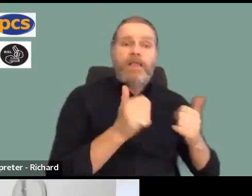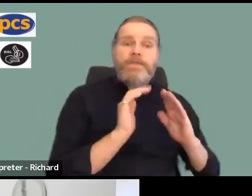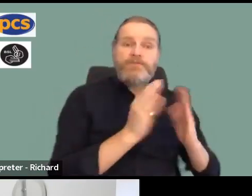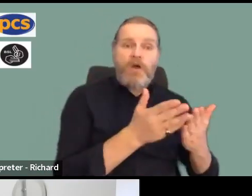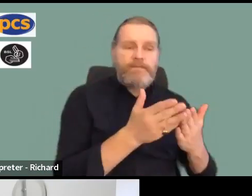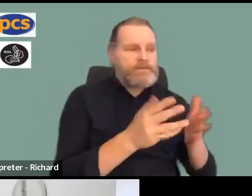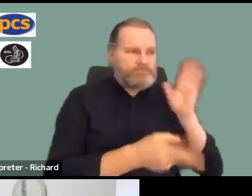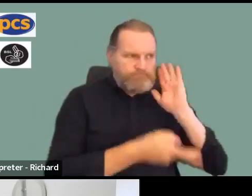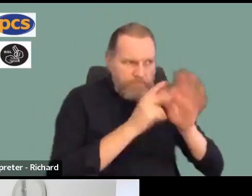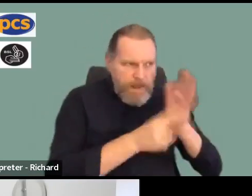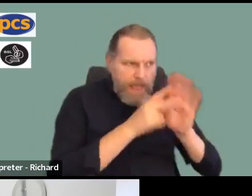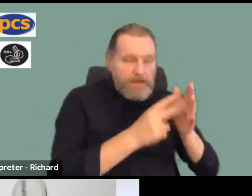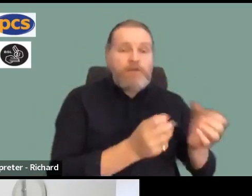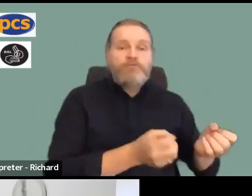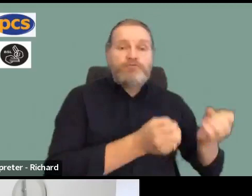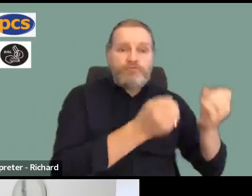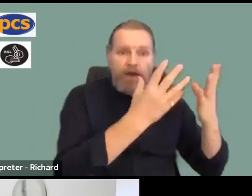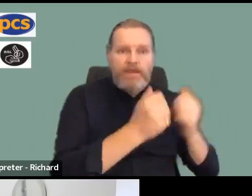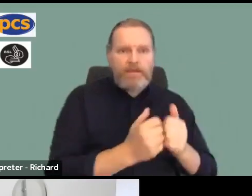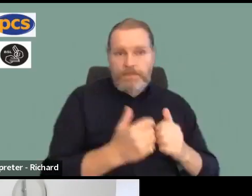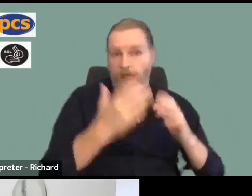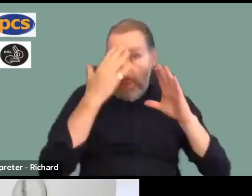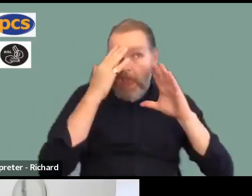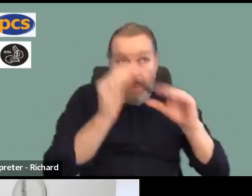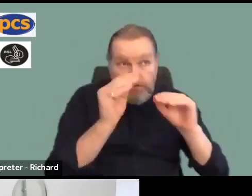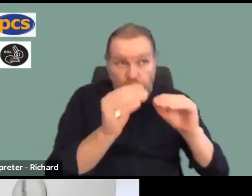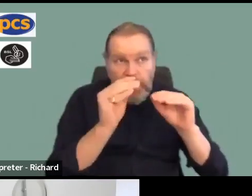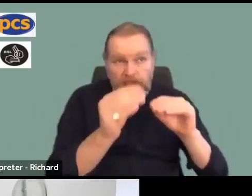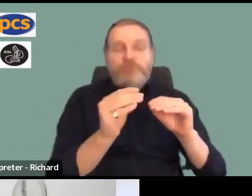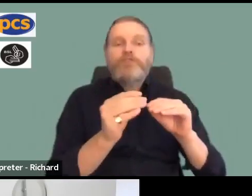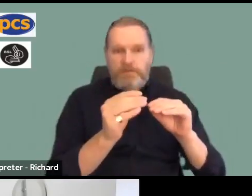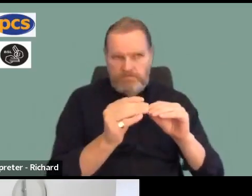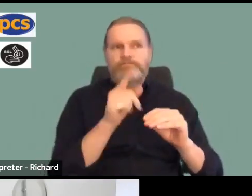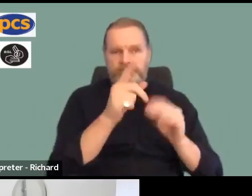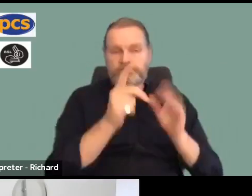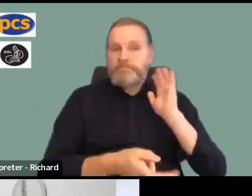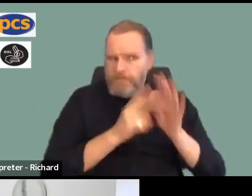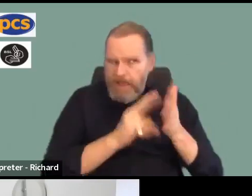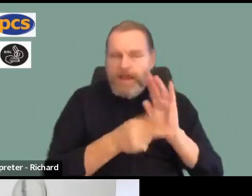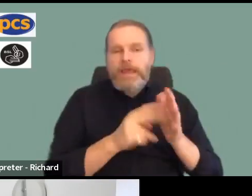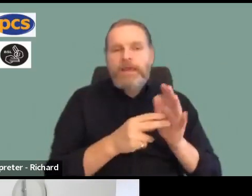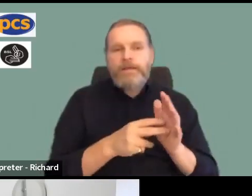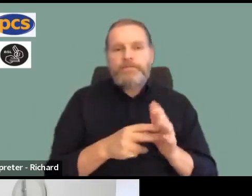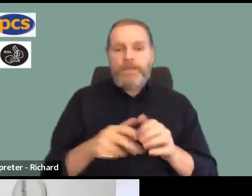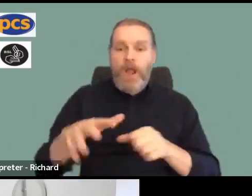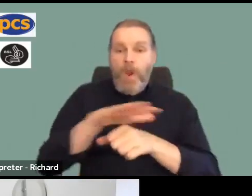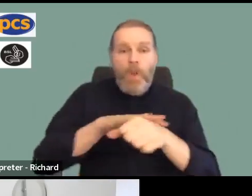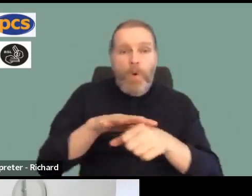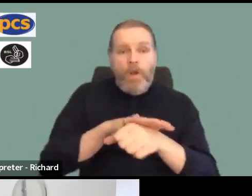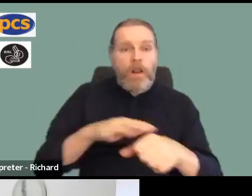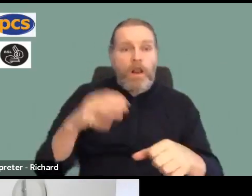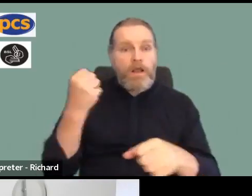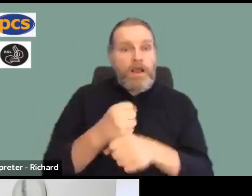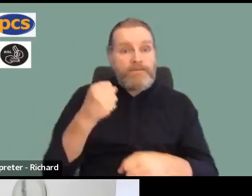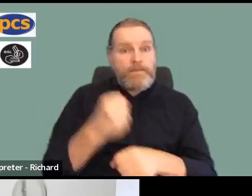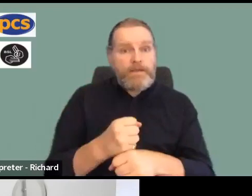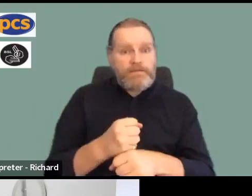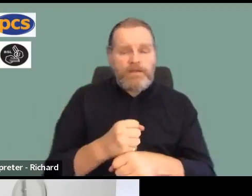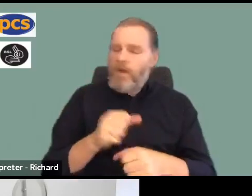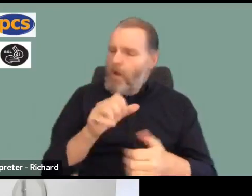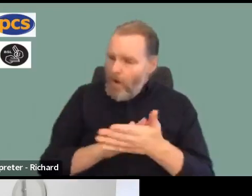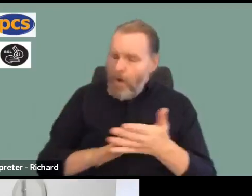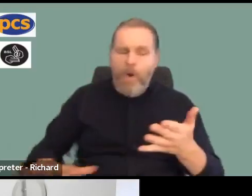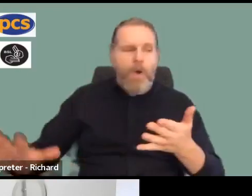colleagues in the teaching unions, in the education unions in higher and further education, our colleagues in local government, right across the public